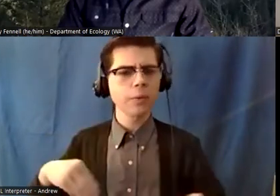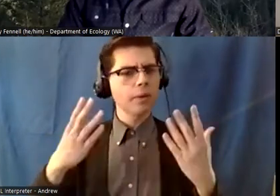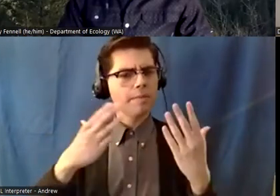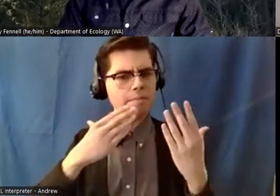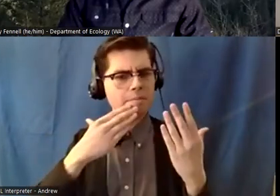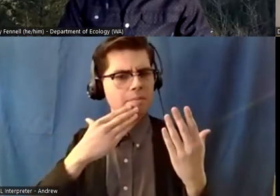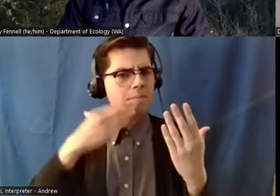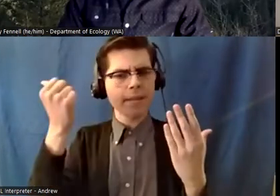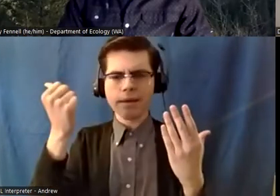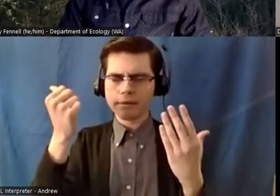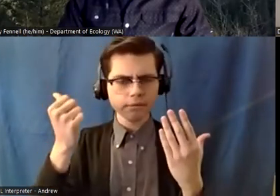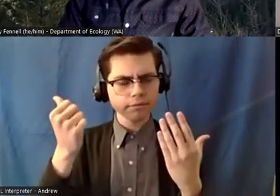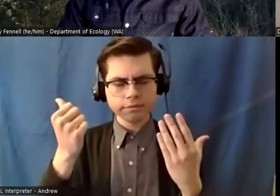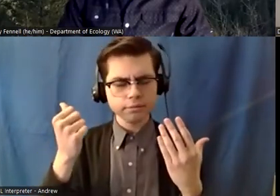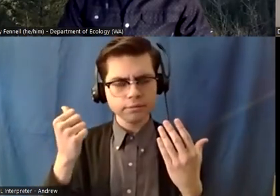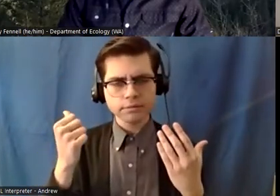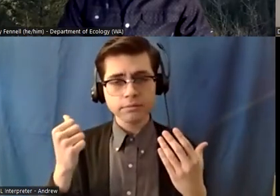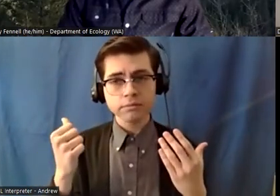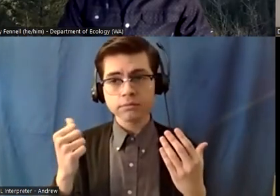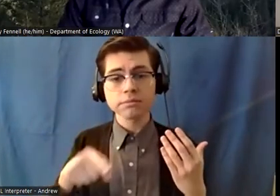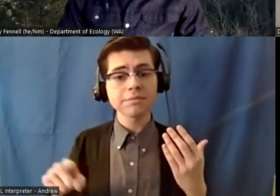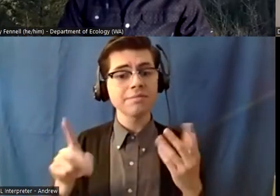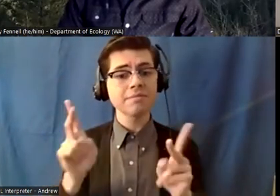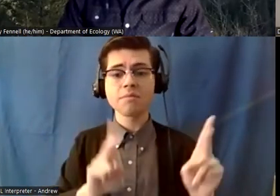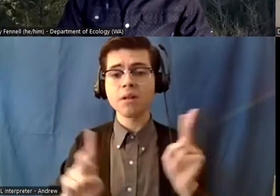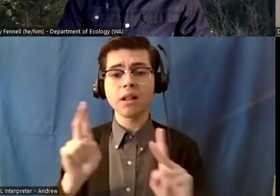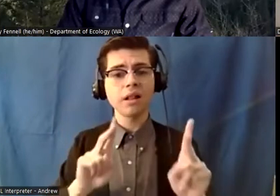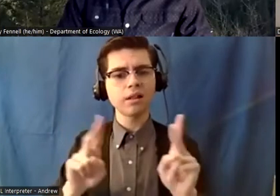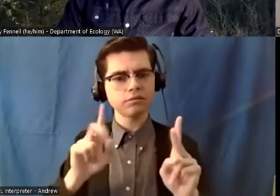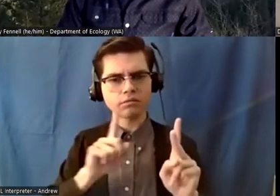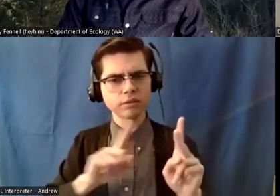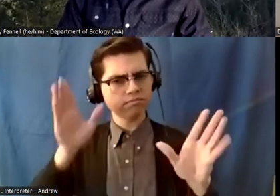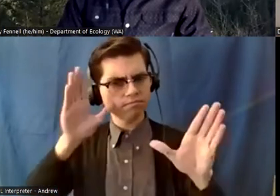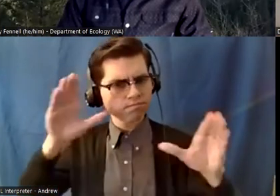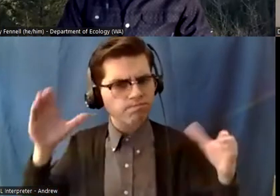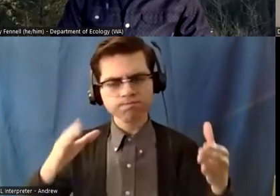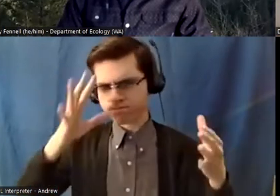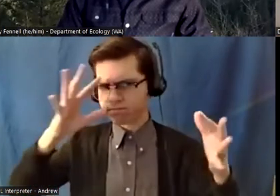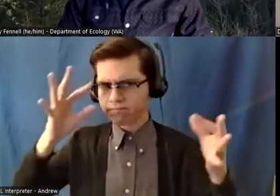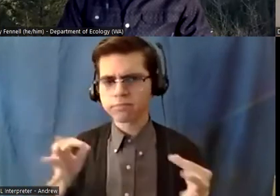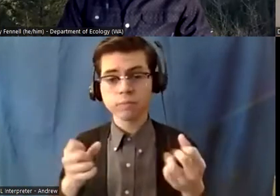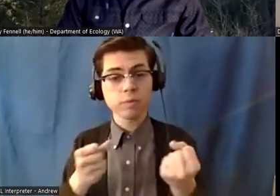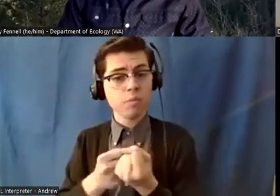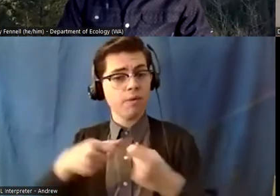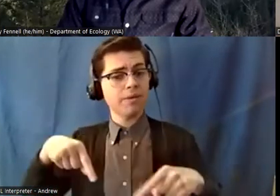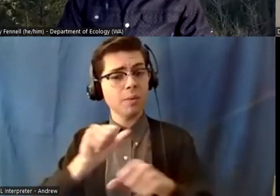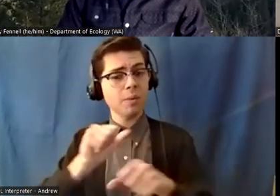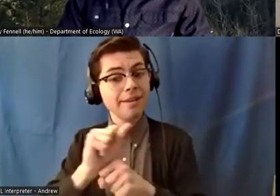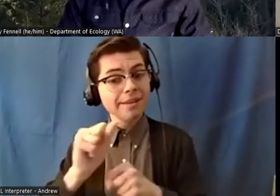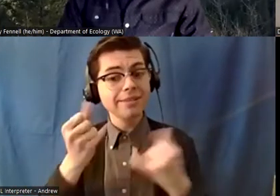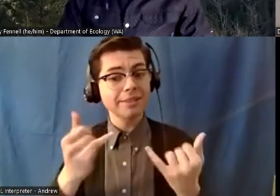people devoted to the work i've been doing and um seeing the numbers of turtles grow over time